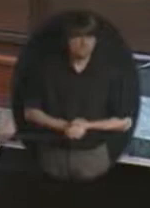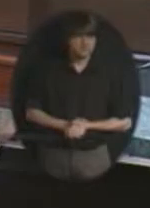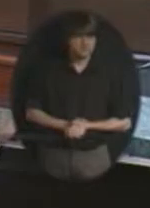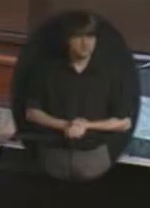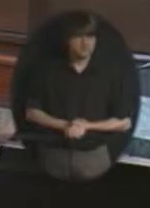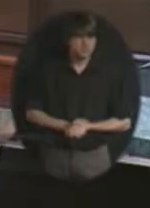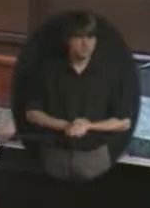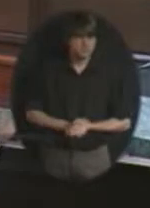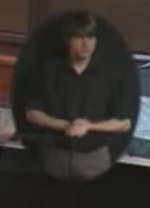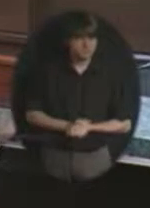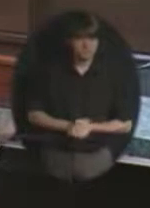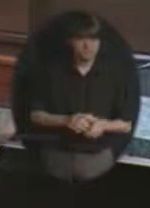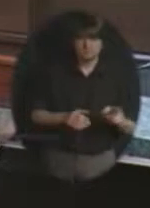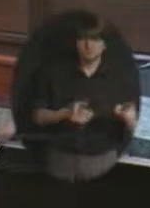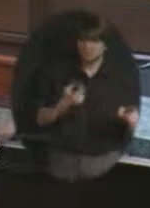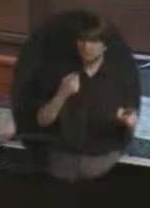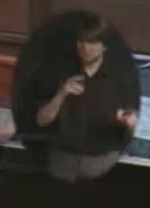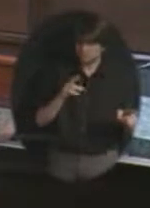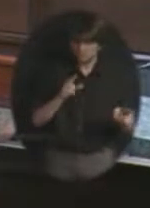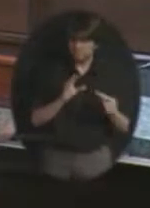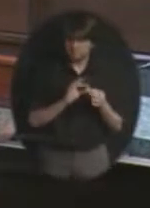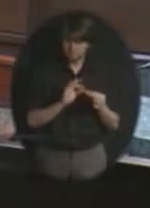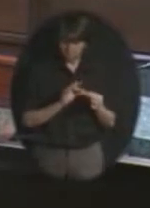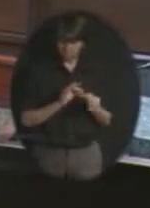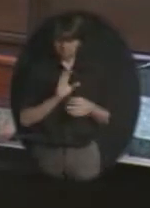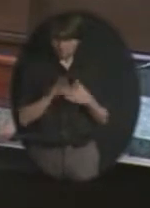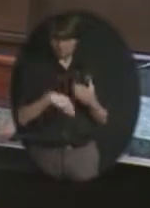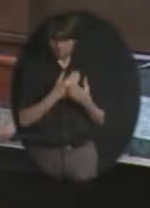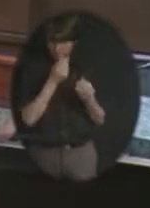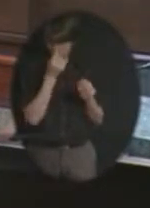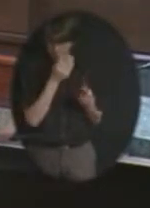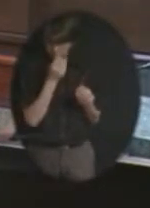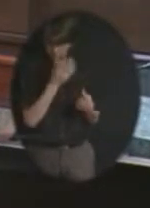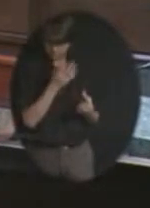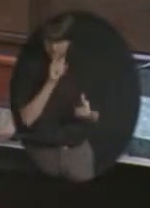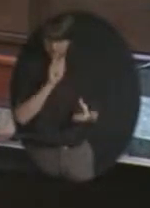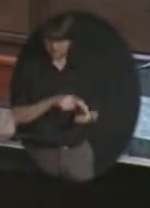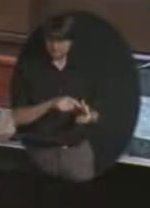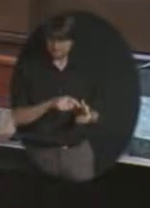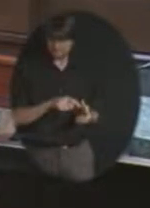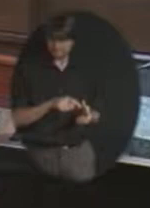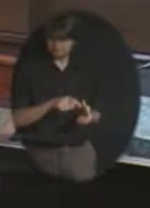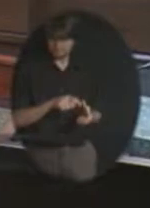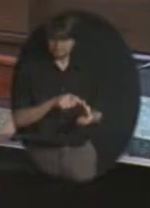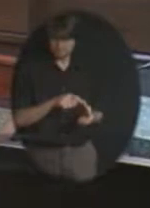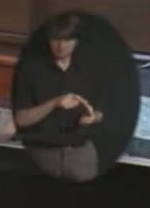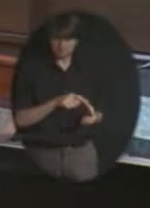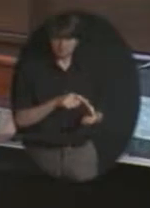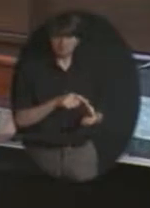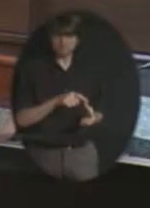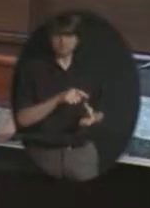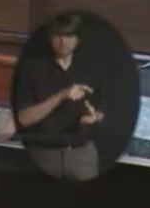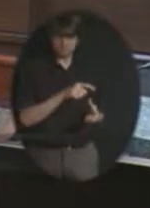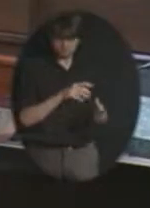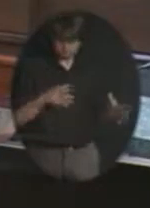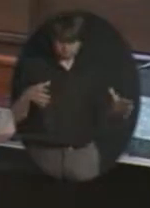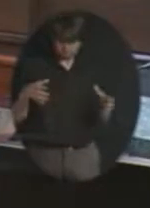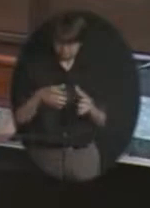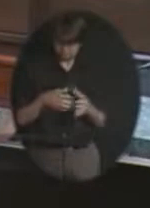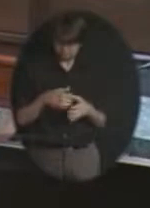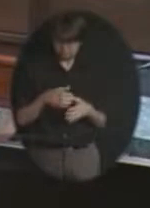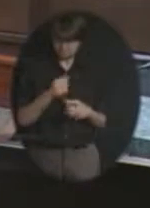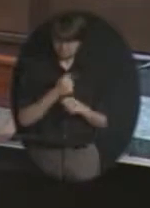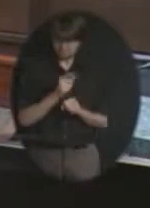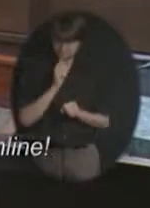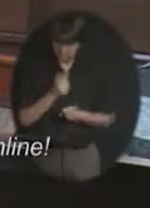And, you know, we have to take all of this information and put it with all the other information that we gather to get that complete picture.